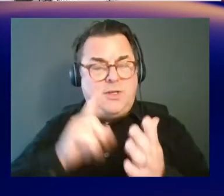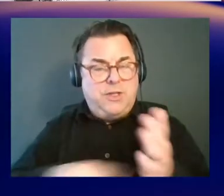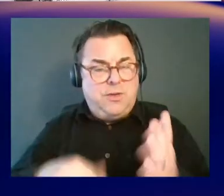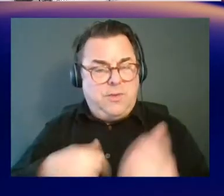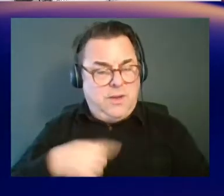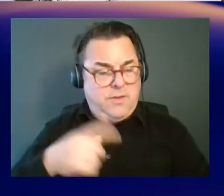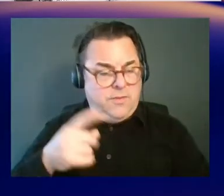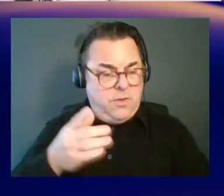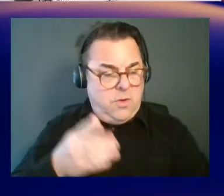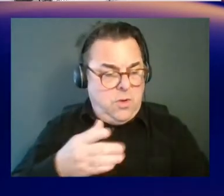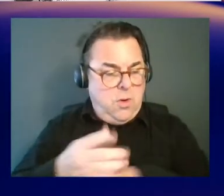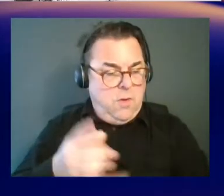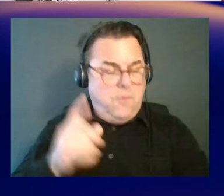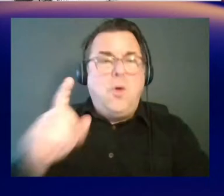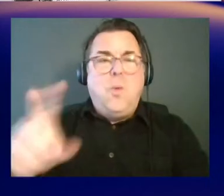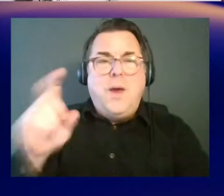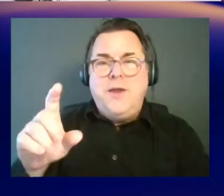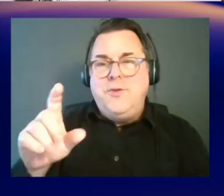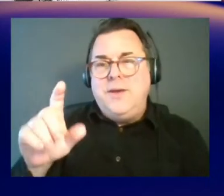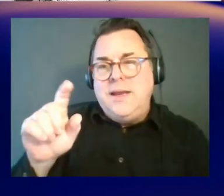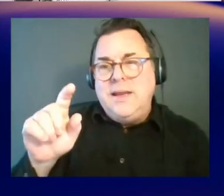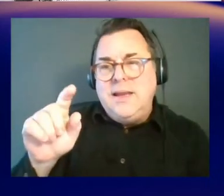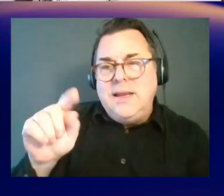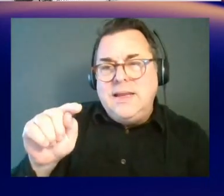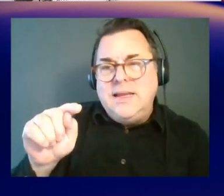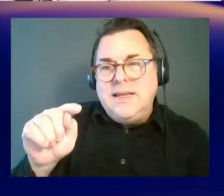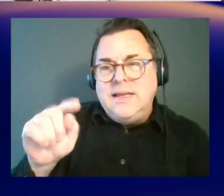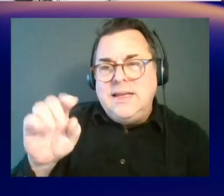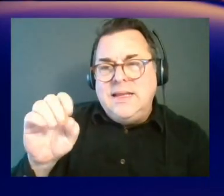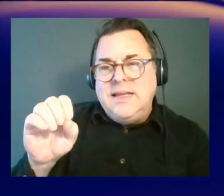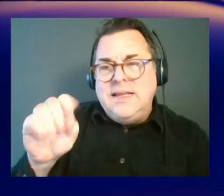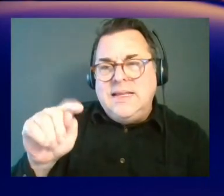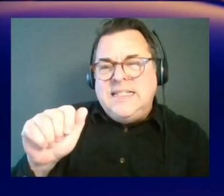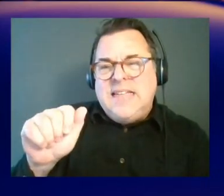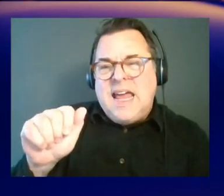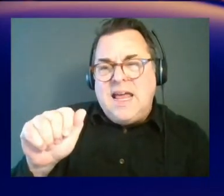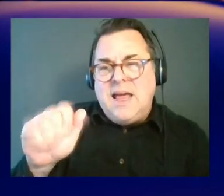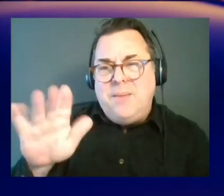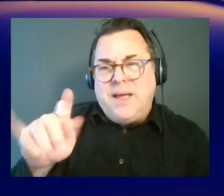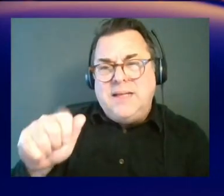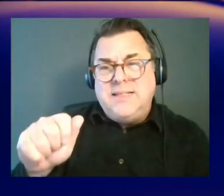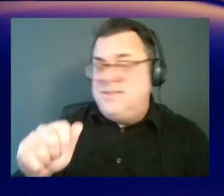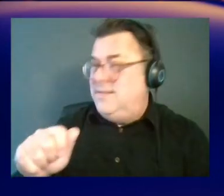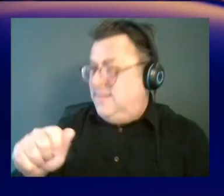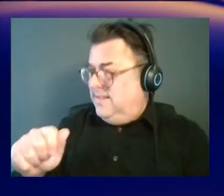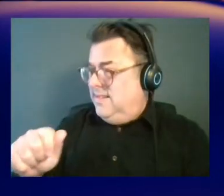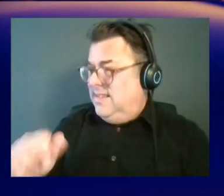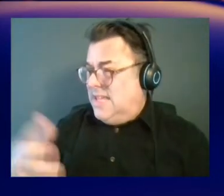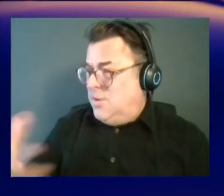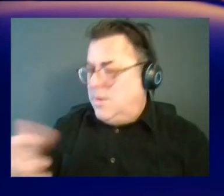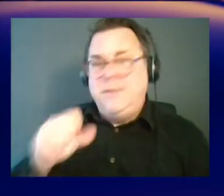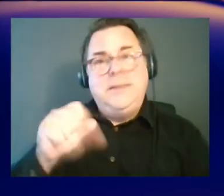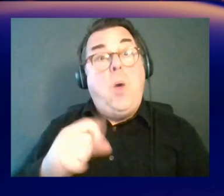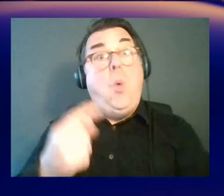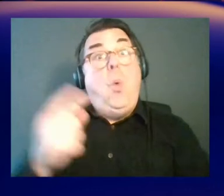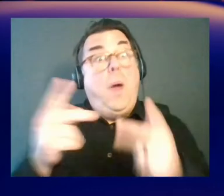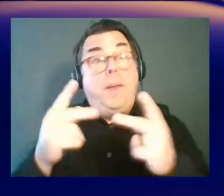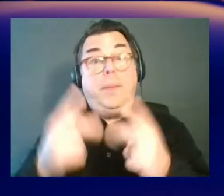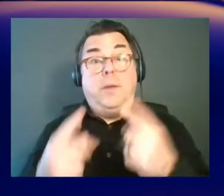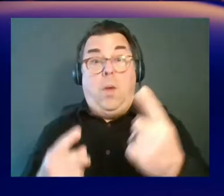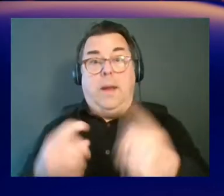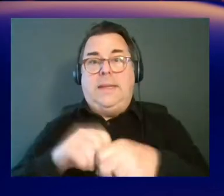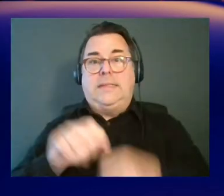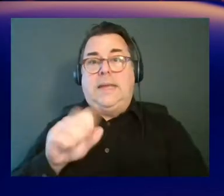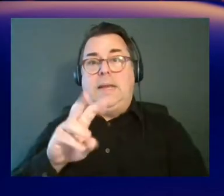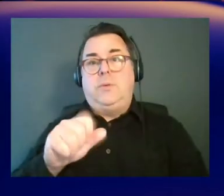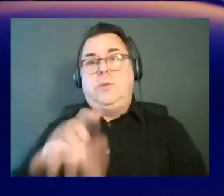petabytes of open data. Wow. 100 petabytes? Yes, sir. Wow. Yes. And this is just one place on AWS where you